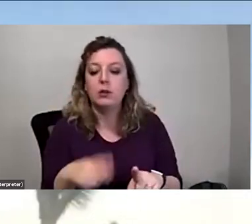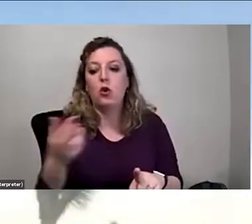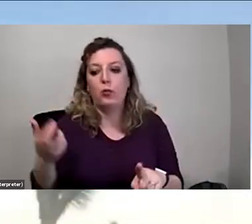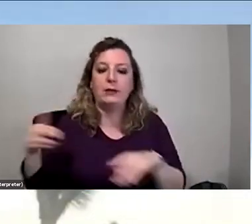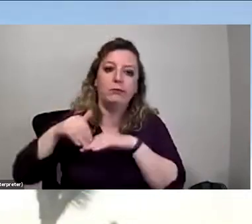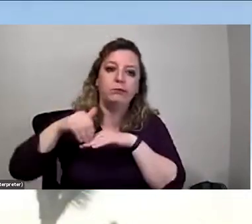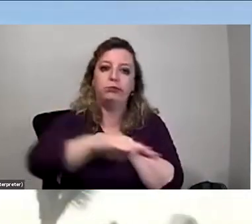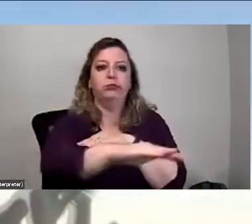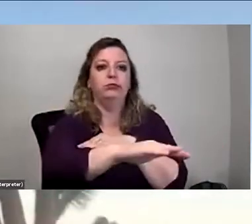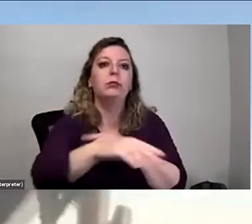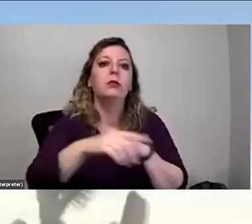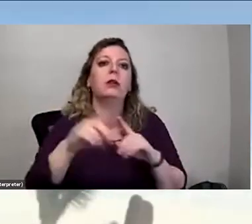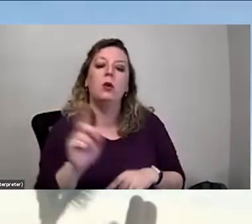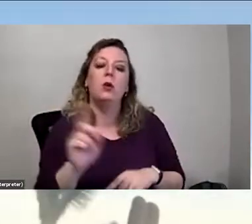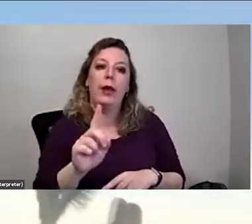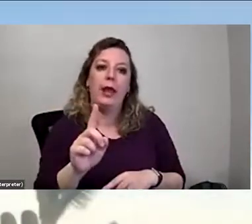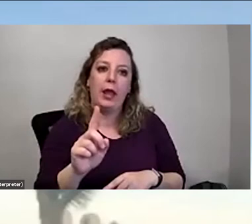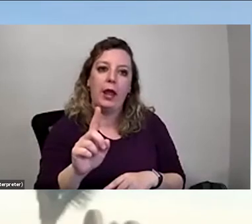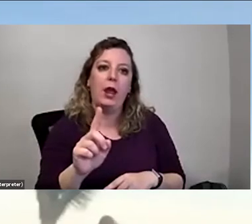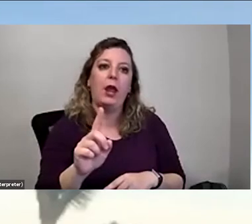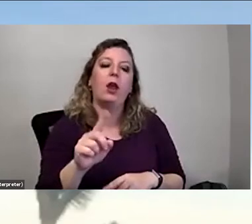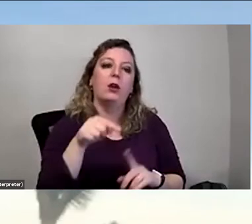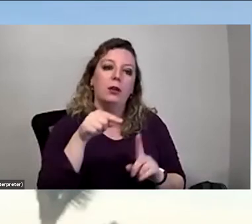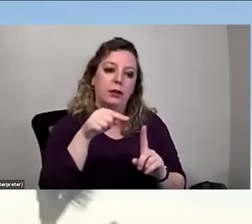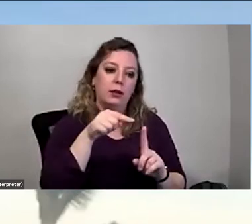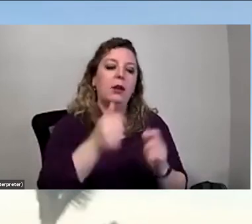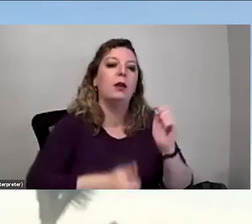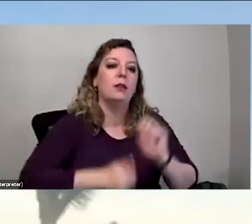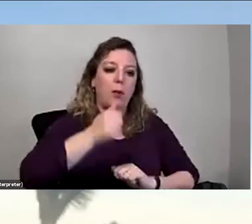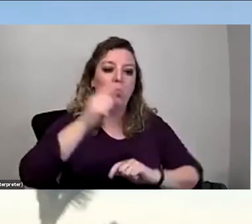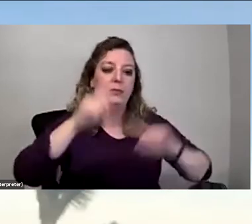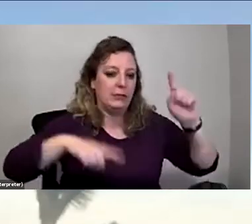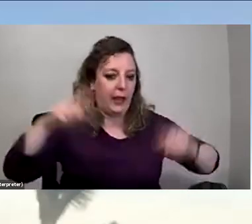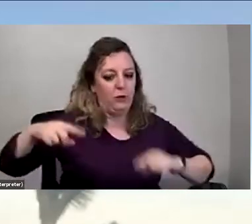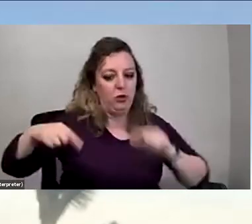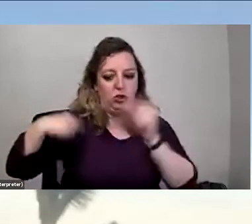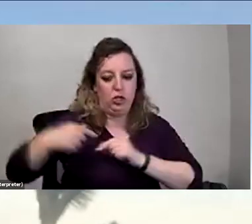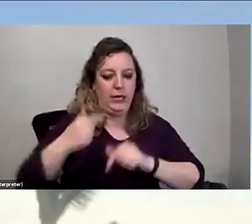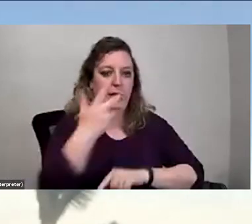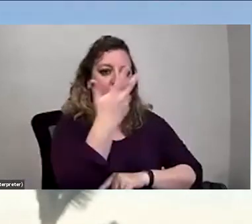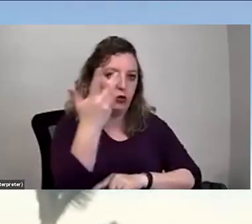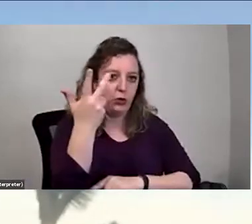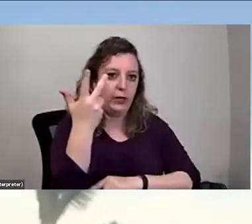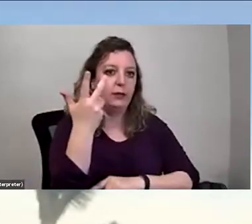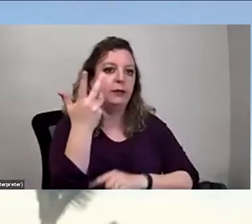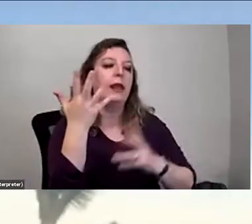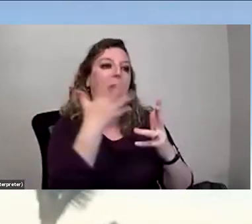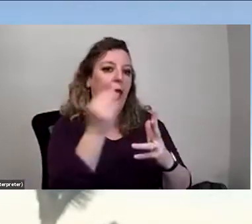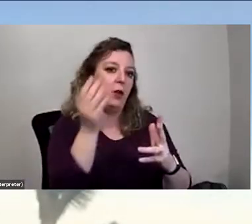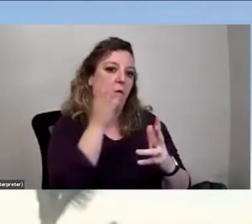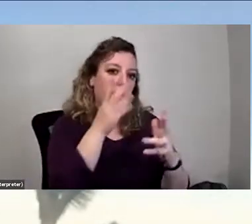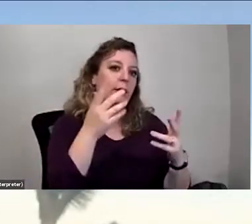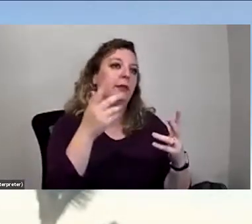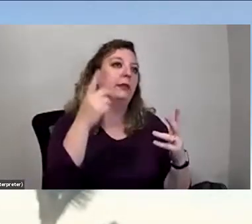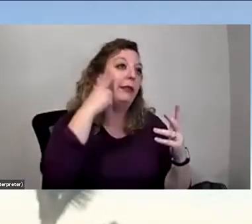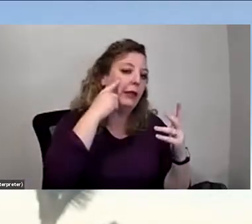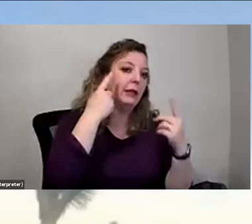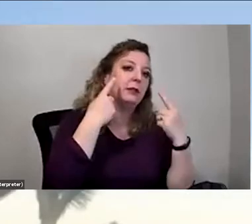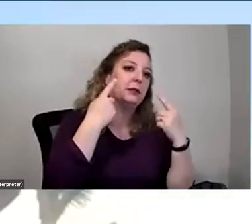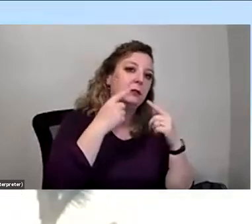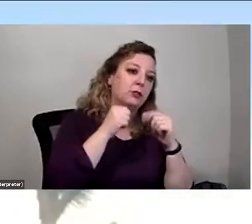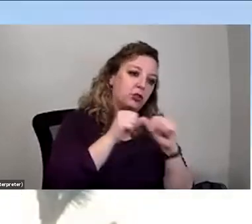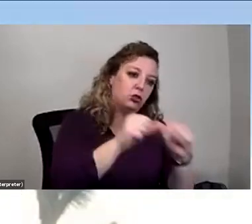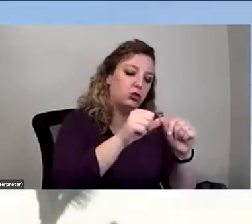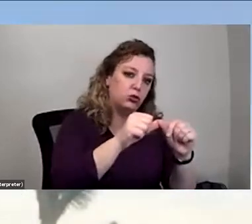are going to be sent to areas where the forest of Joshua trees are most diverse, where they're estimated to be most likely to survive in the future. That was a really long